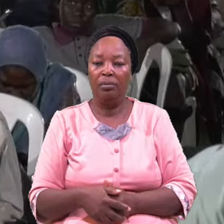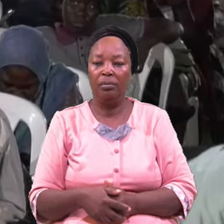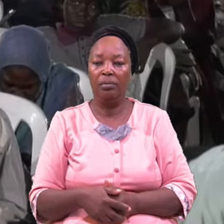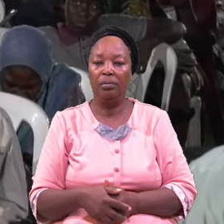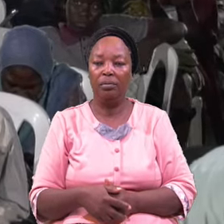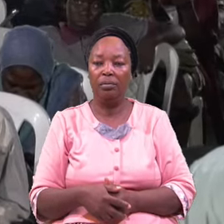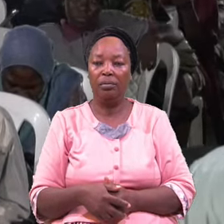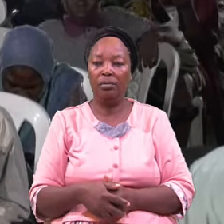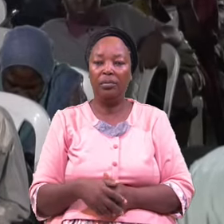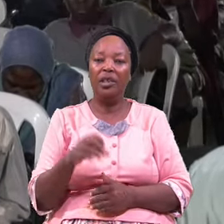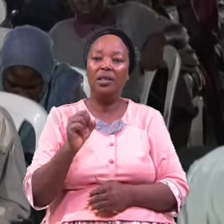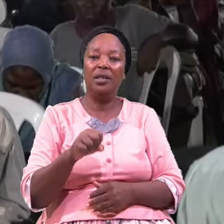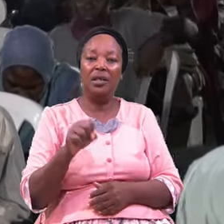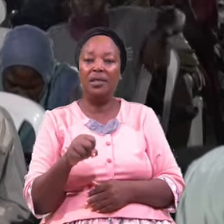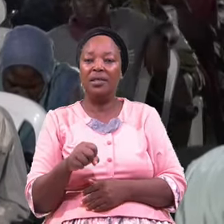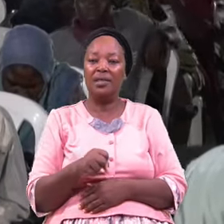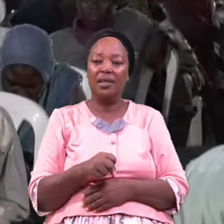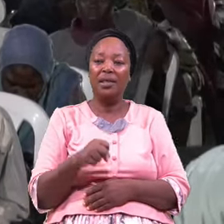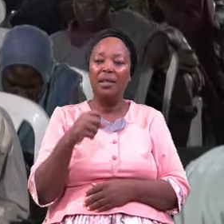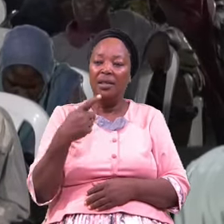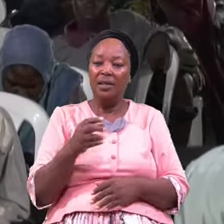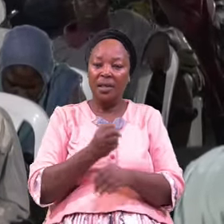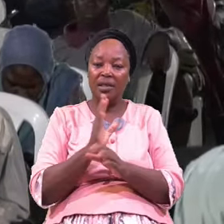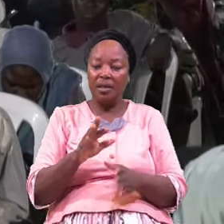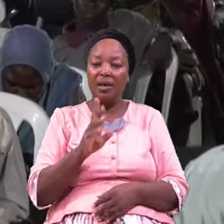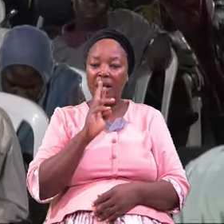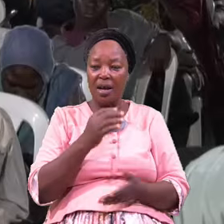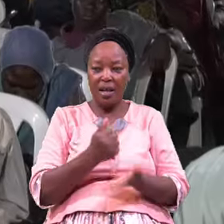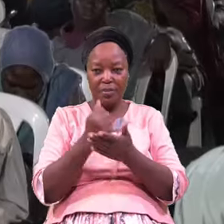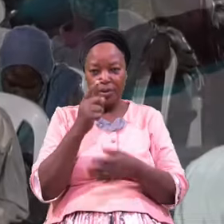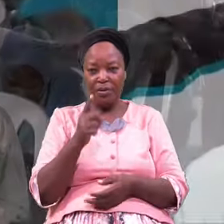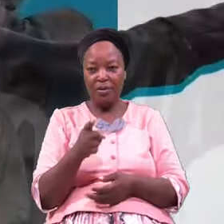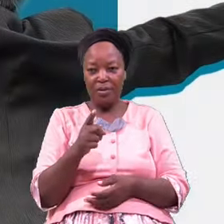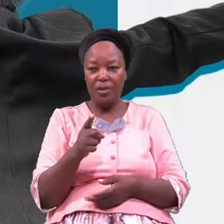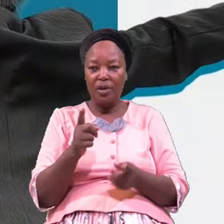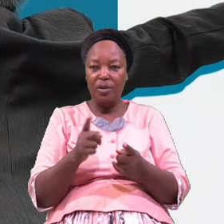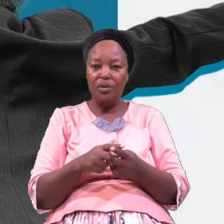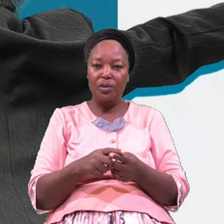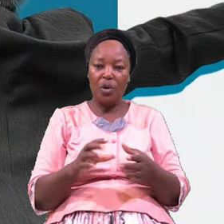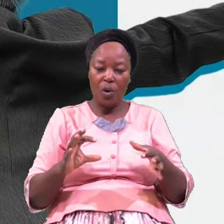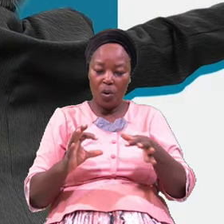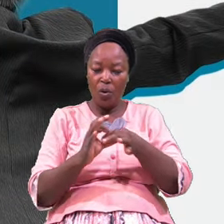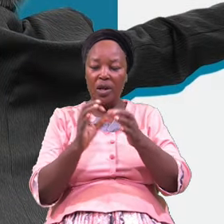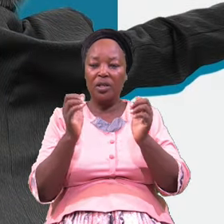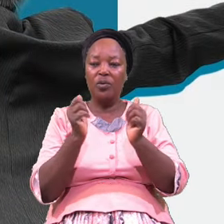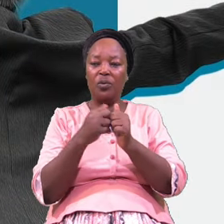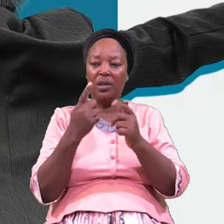Yes The Counselors Are Helping You To Connect With The Lord